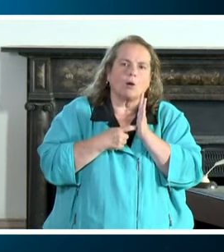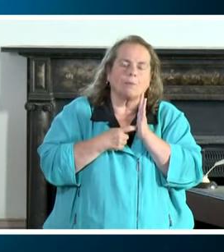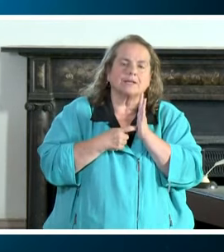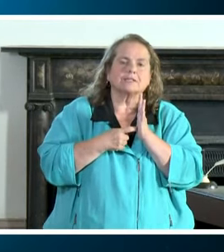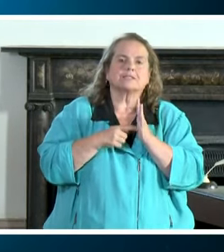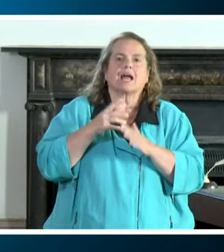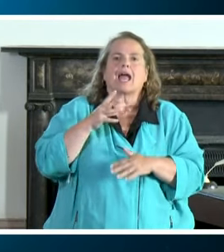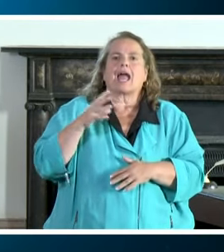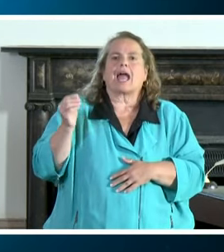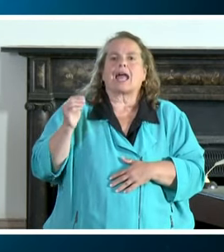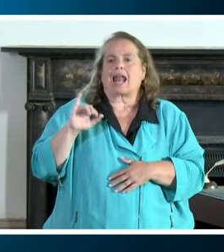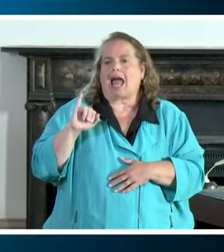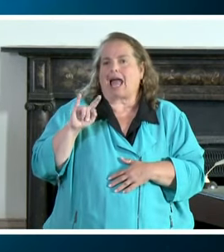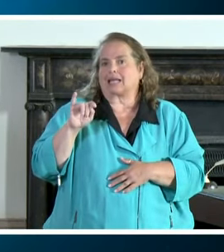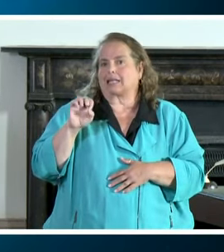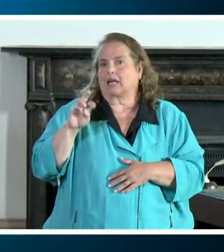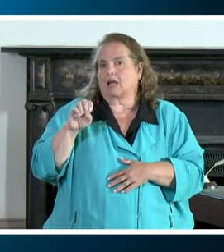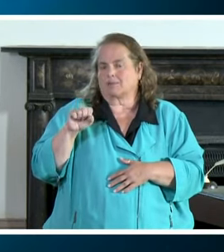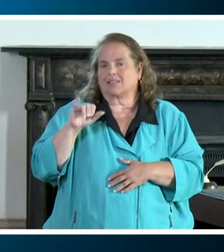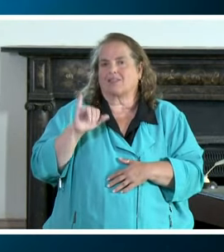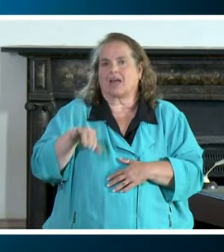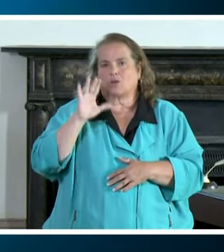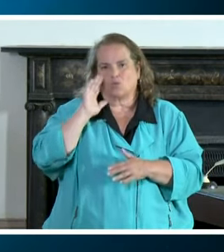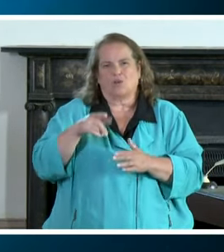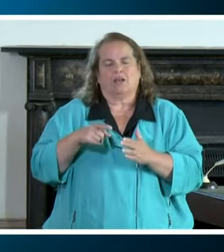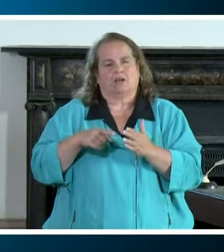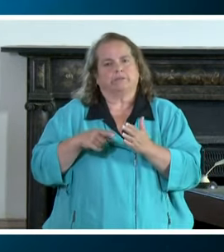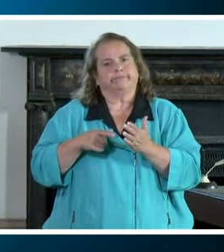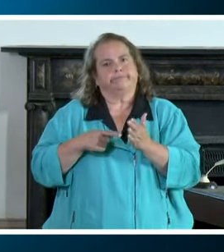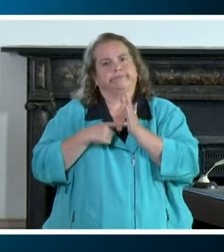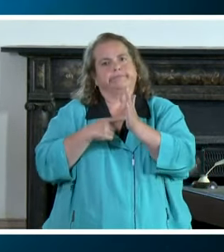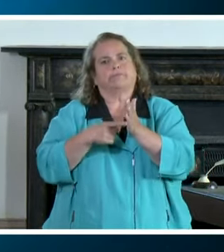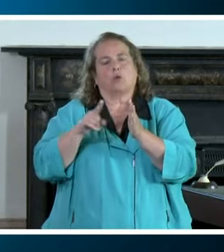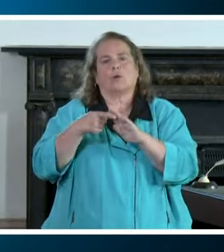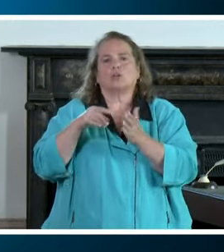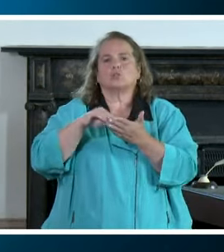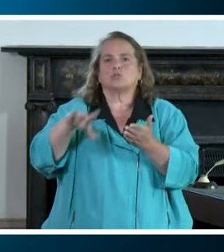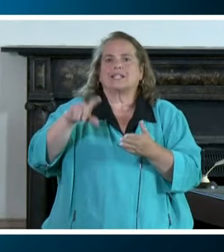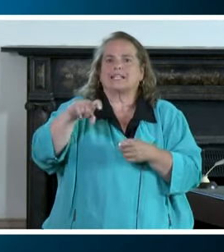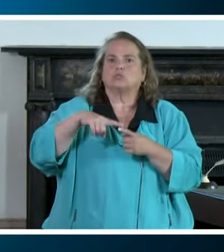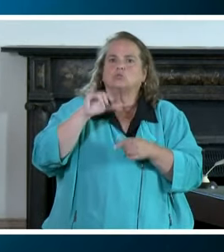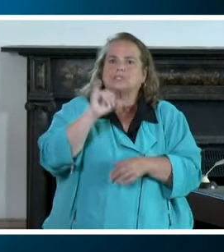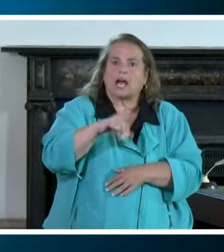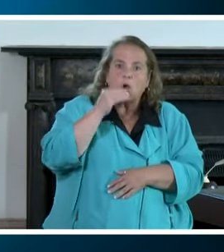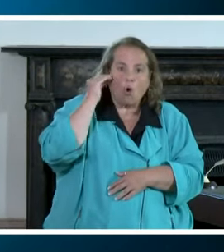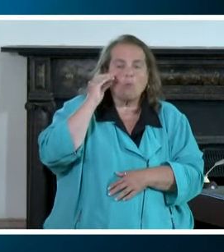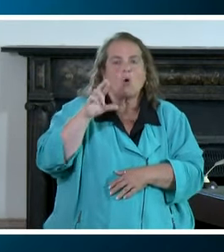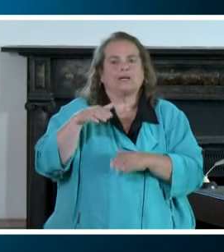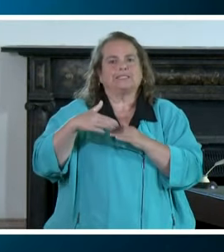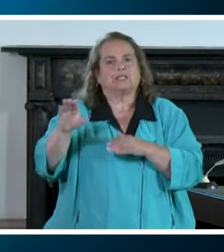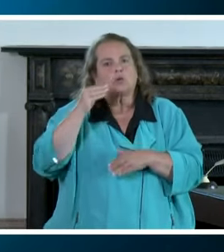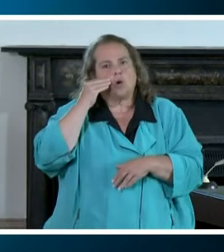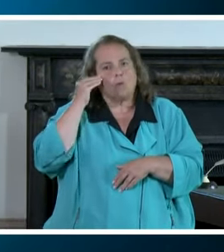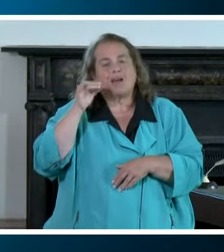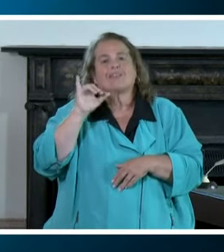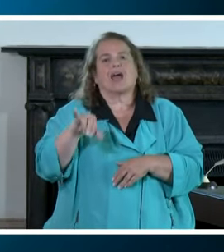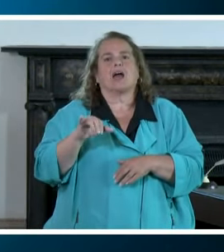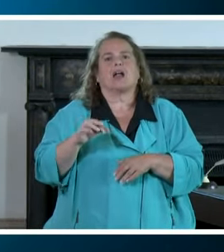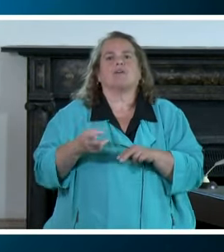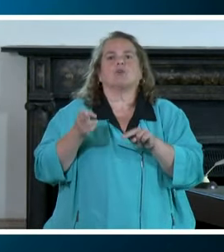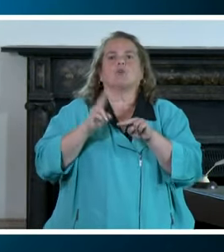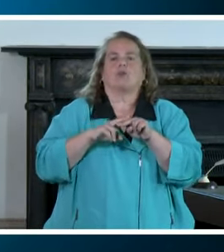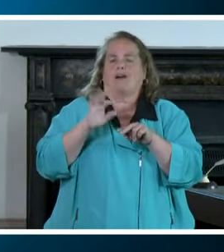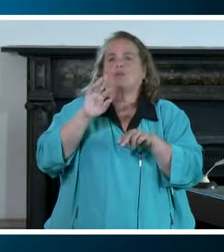and items that will indicate when a student needs to stay home or be sent home and those of course are a temperature